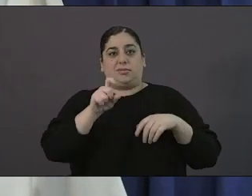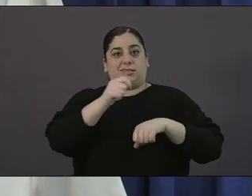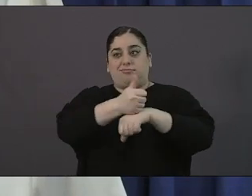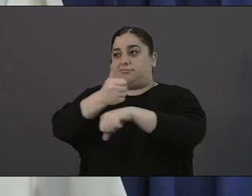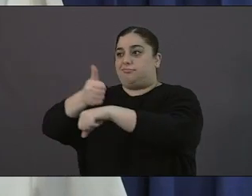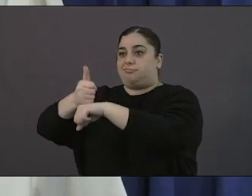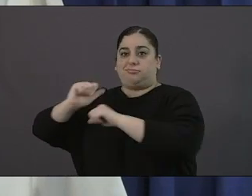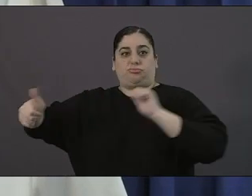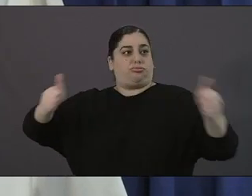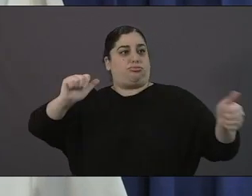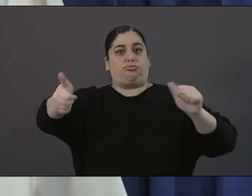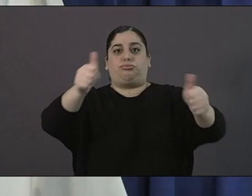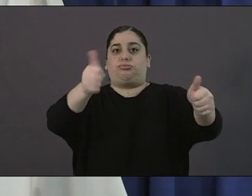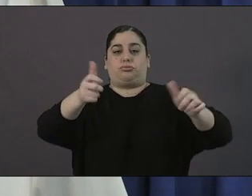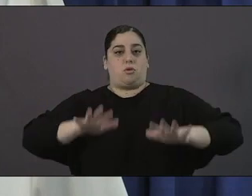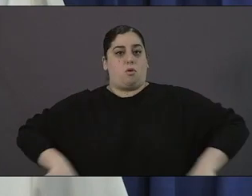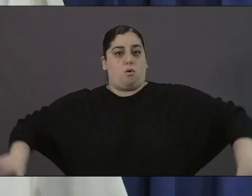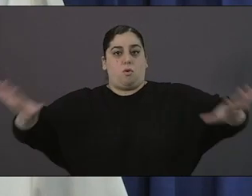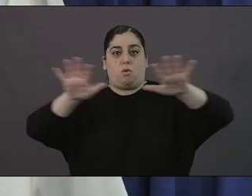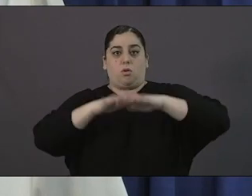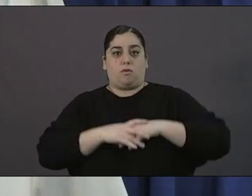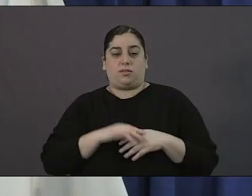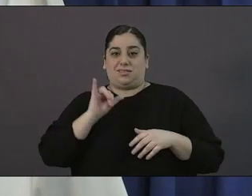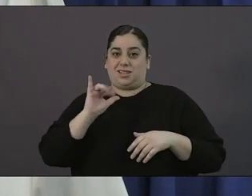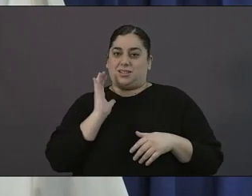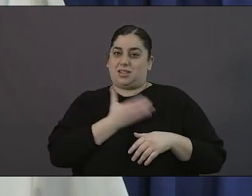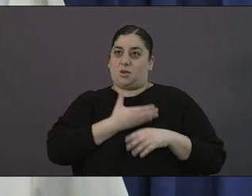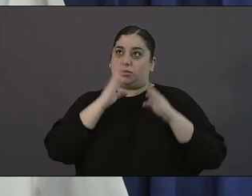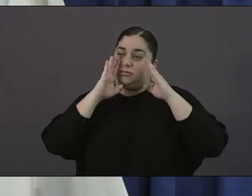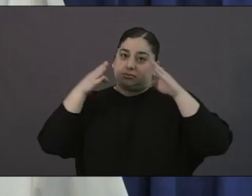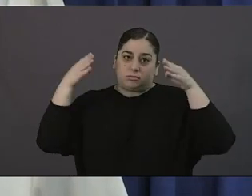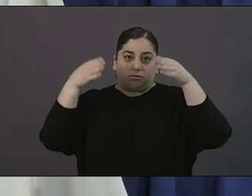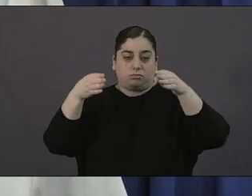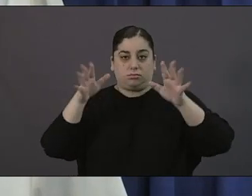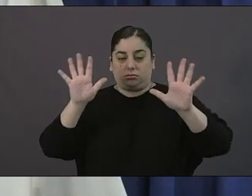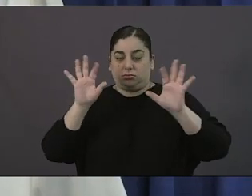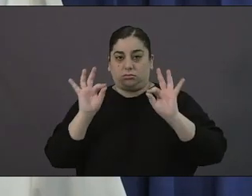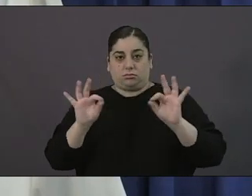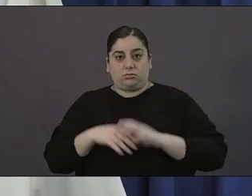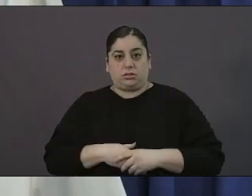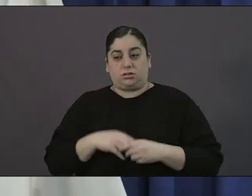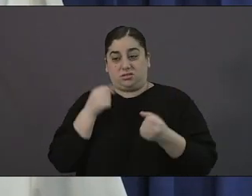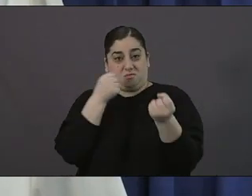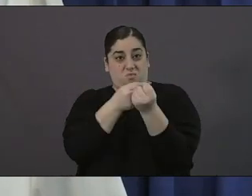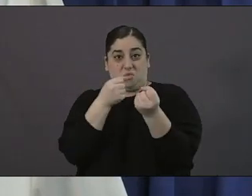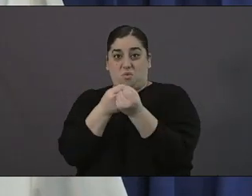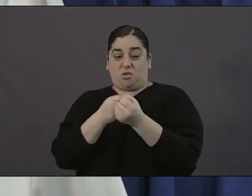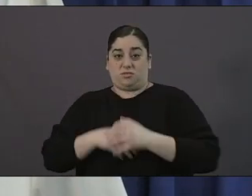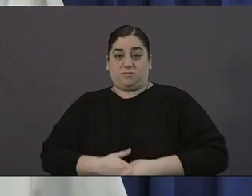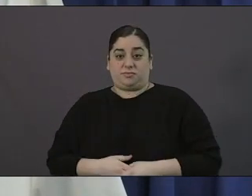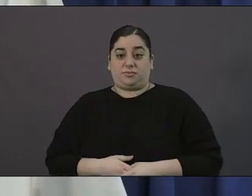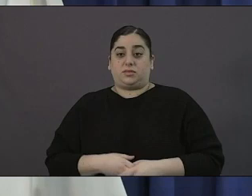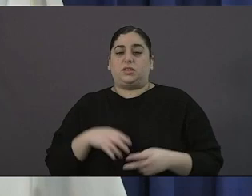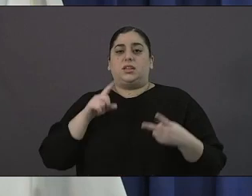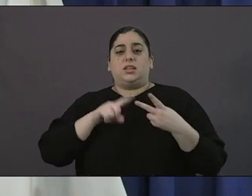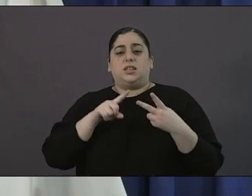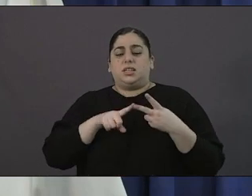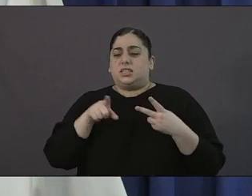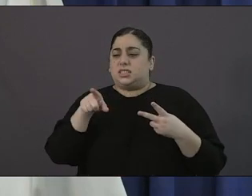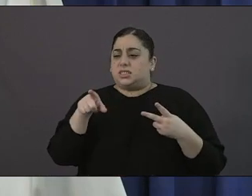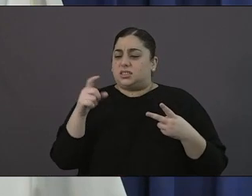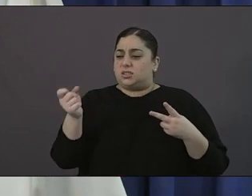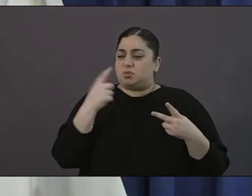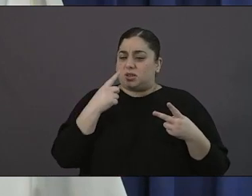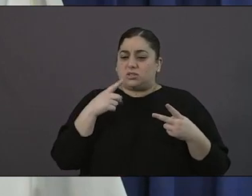and that has been a increasing focus of the regional task force with my full support secondly i think you had a question about homeless outreach